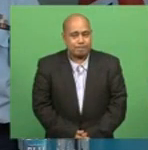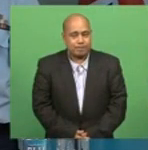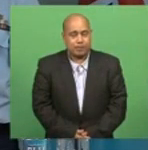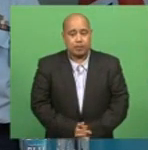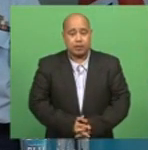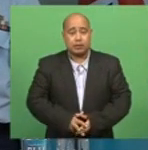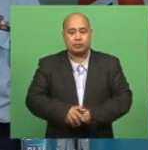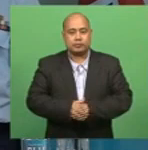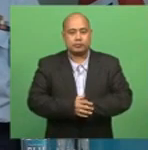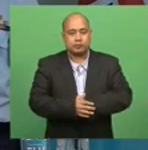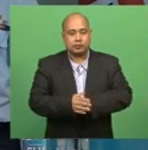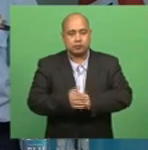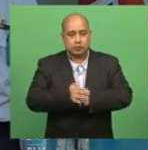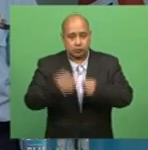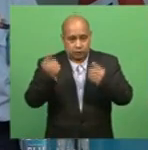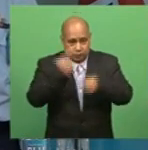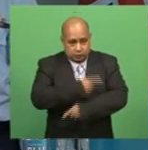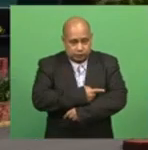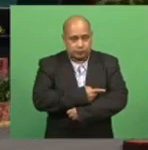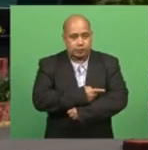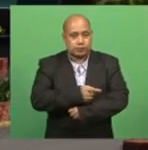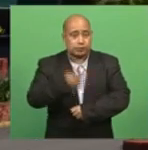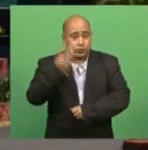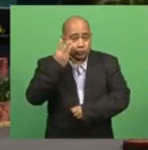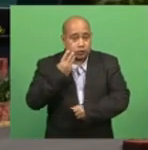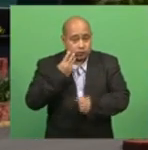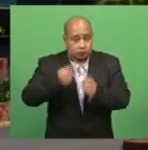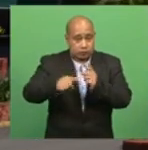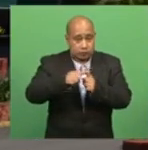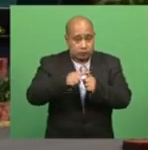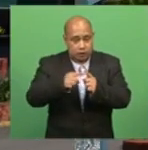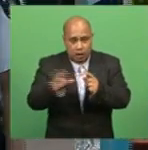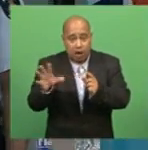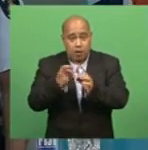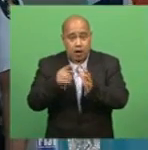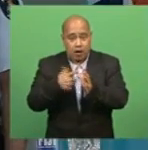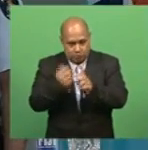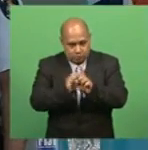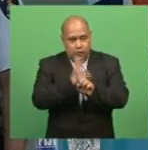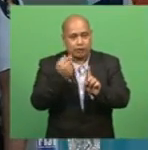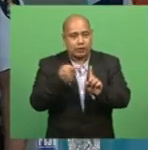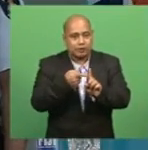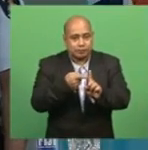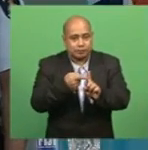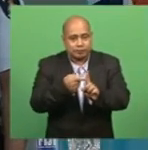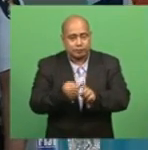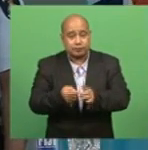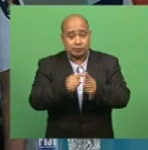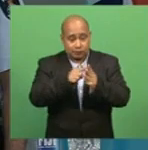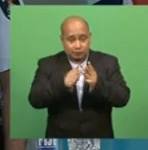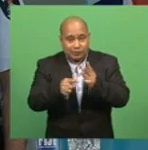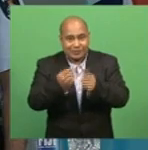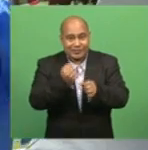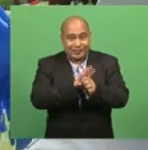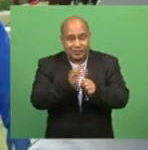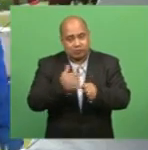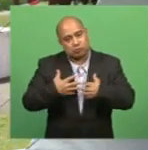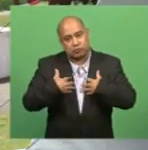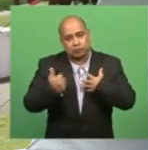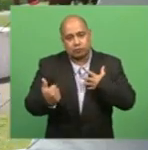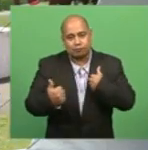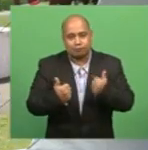In the news tonight, a woman tests positive for COVID-19 in Bath, three recover from coronavirus